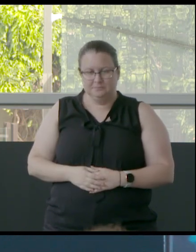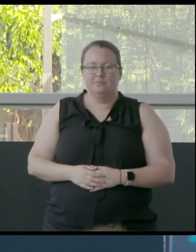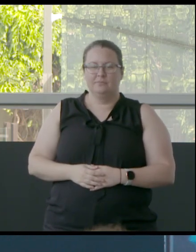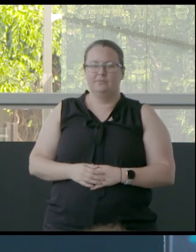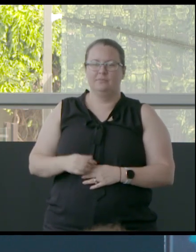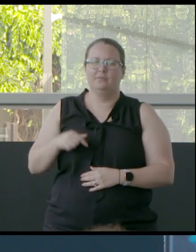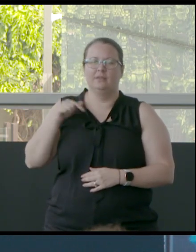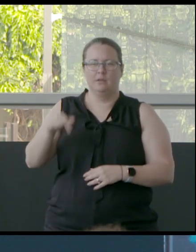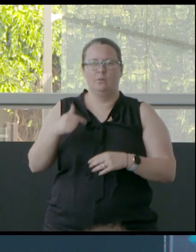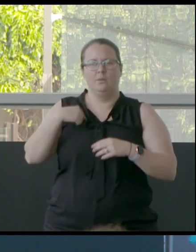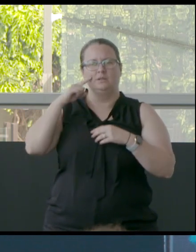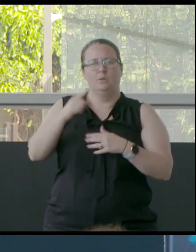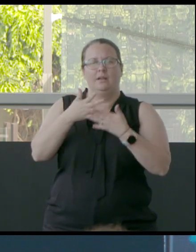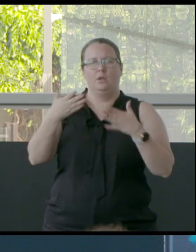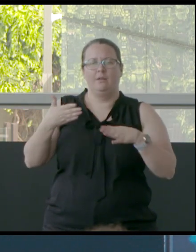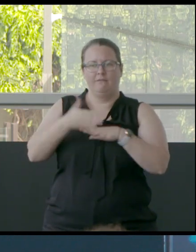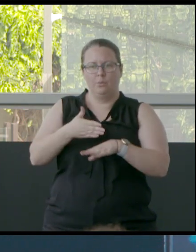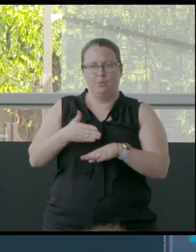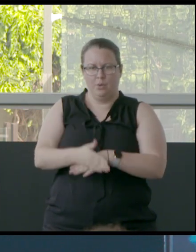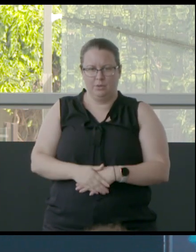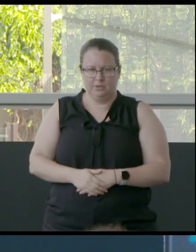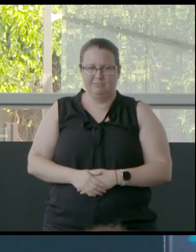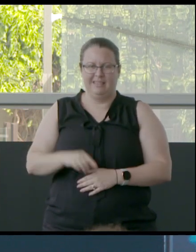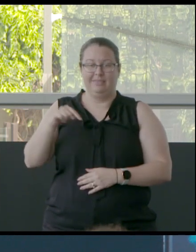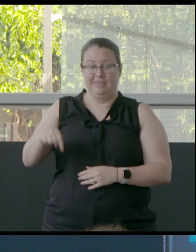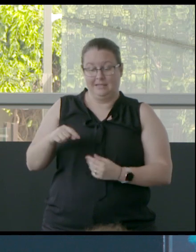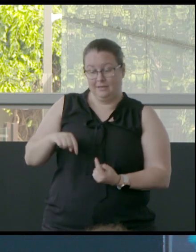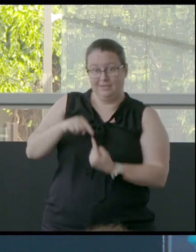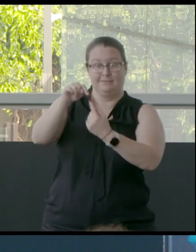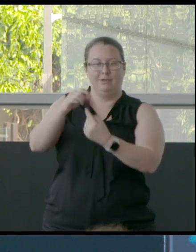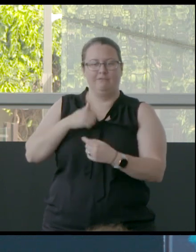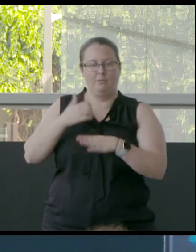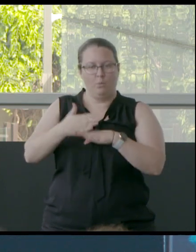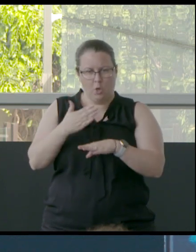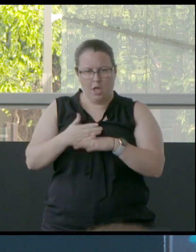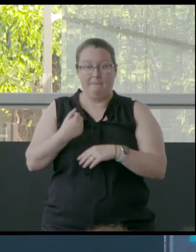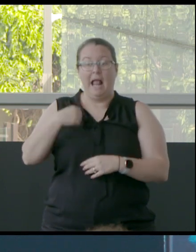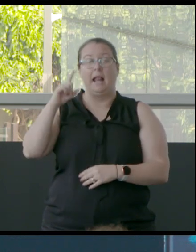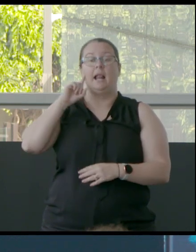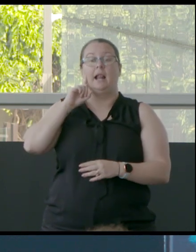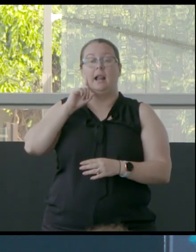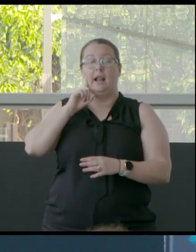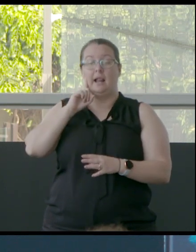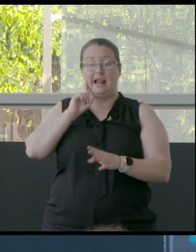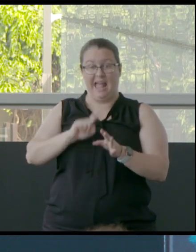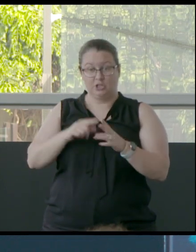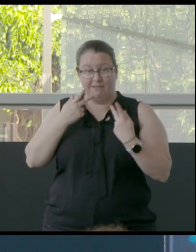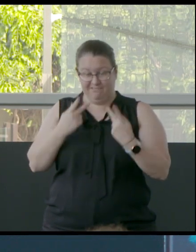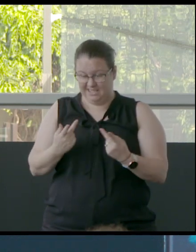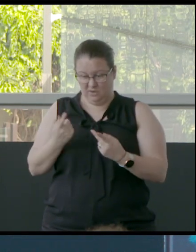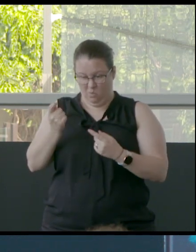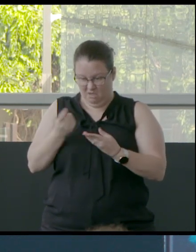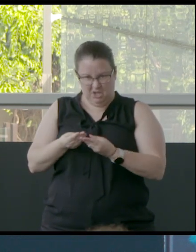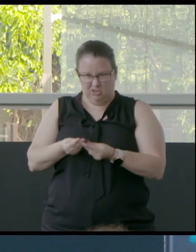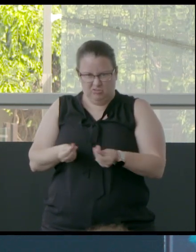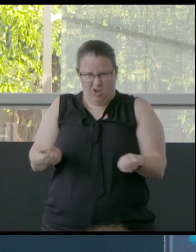making a lot of work about this and still do. That's the wellspring for my work. But going back there last year, the creek's just about dry